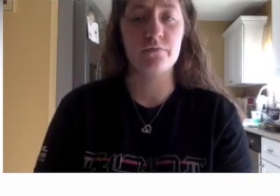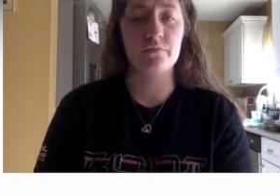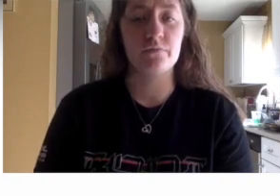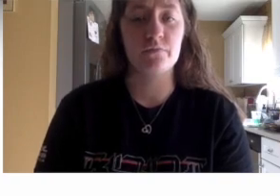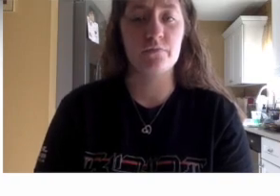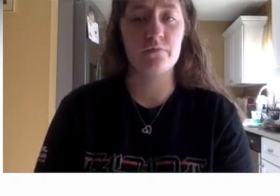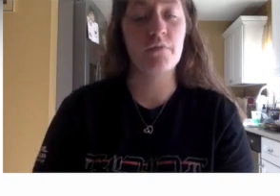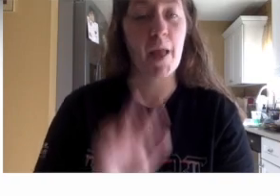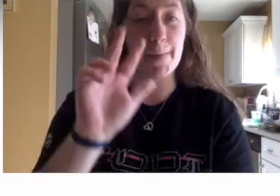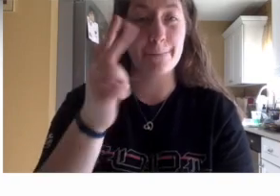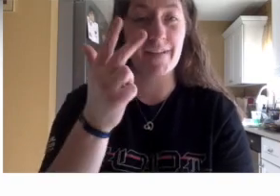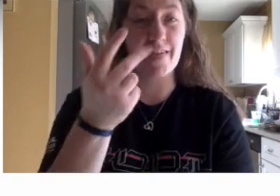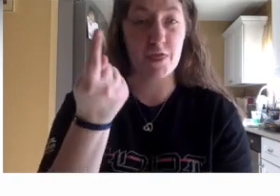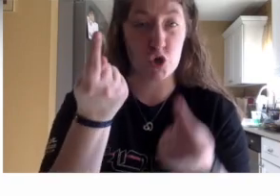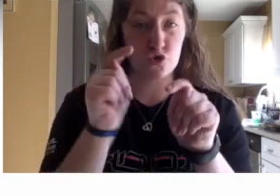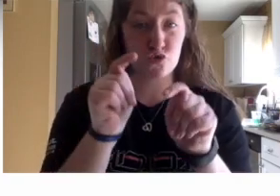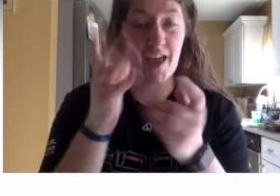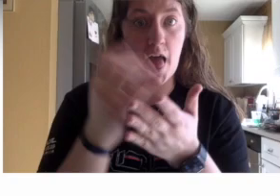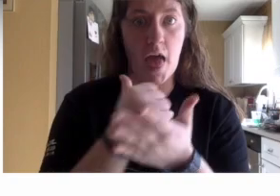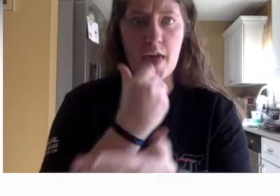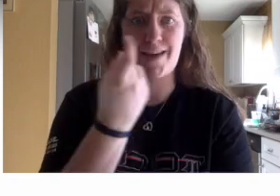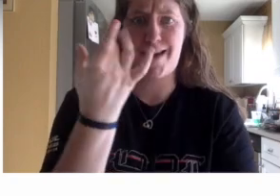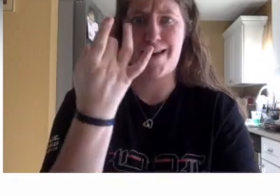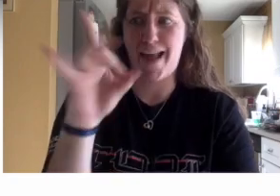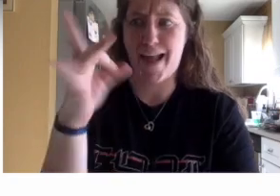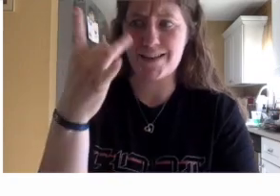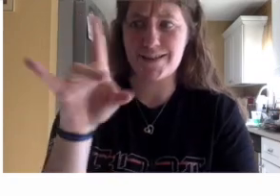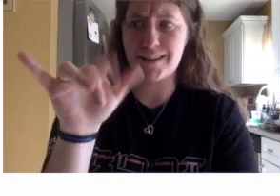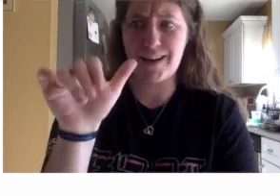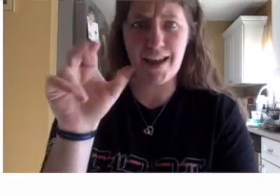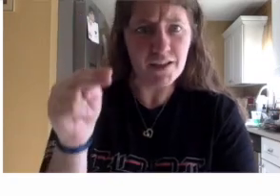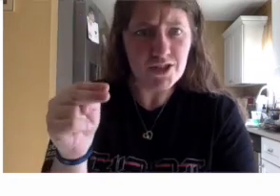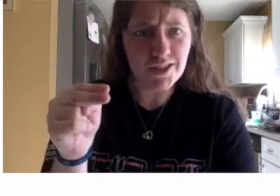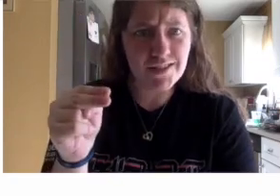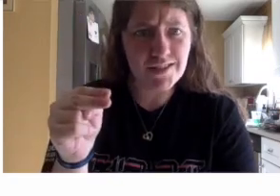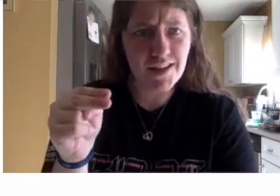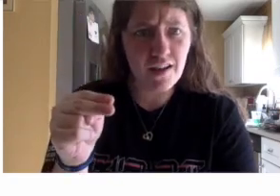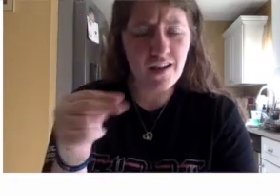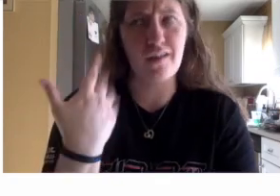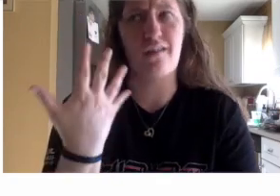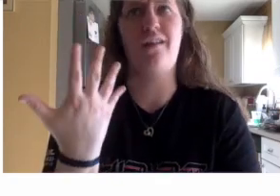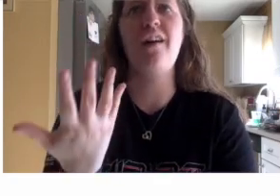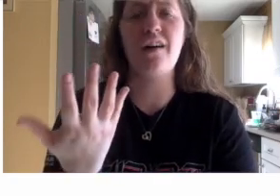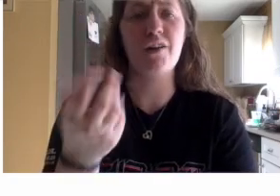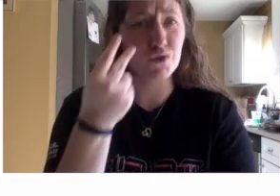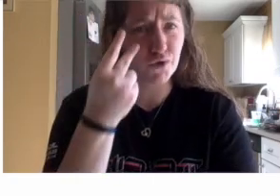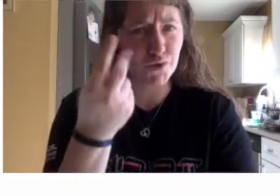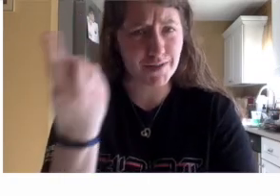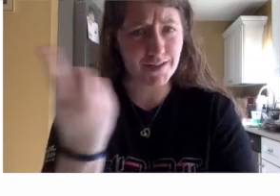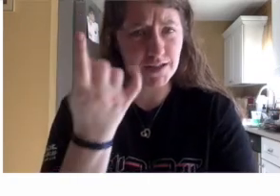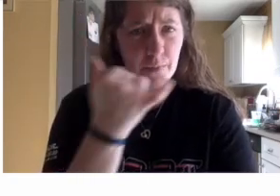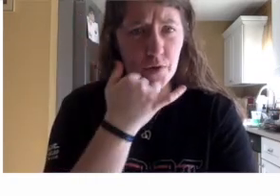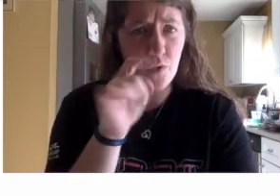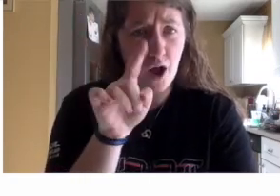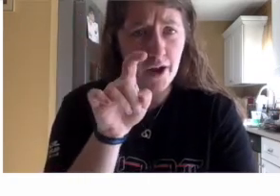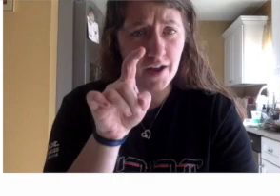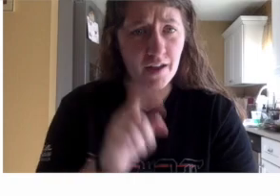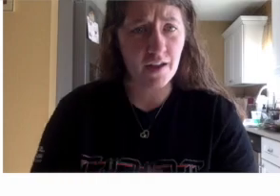On my third try, I got 18 inches. Do you see something wrong?